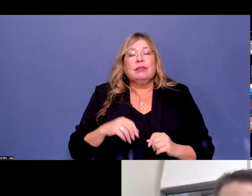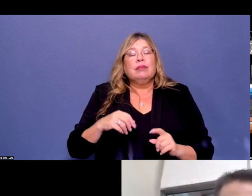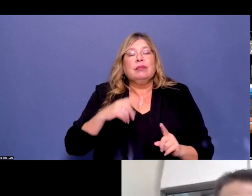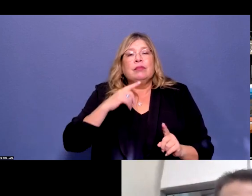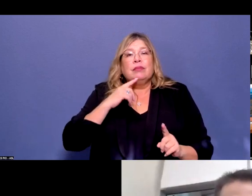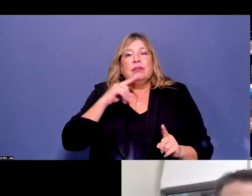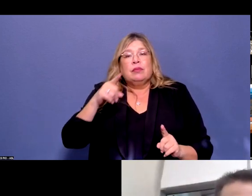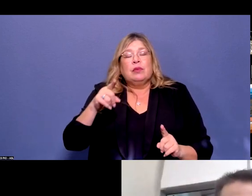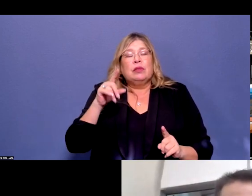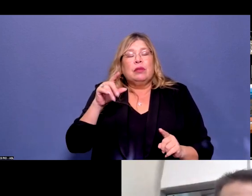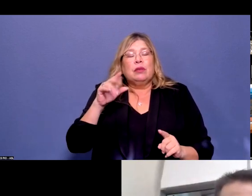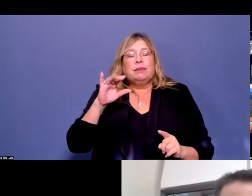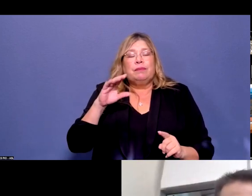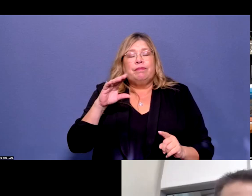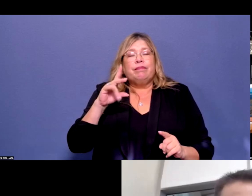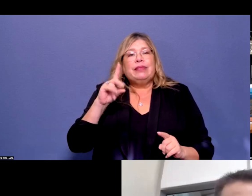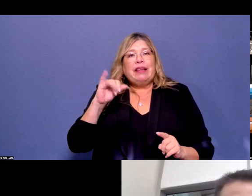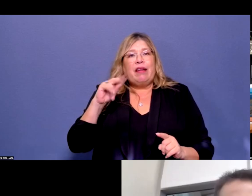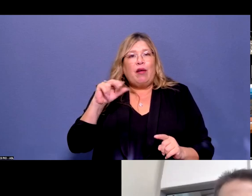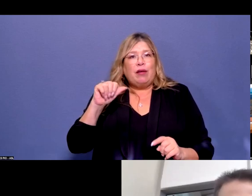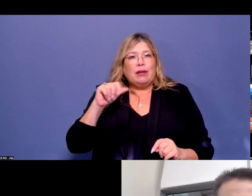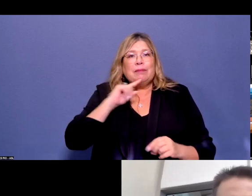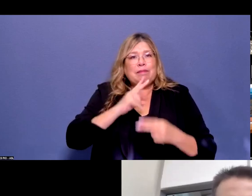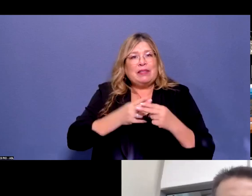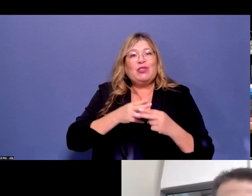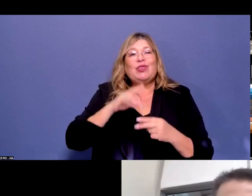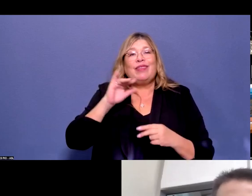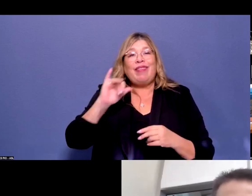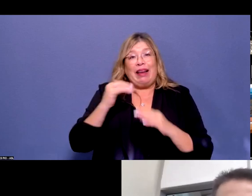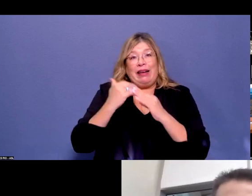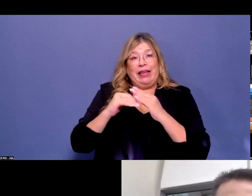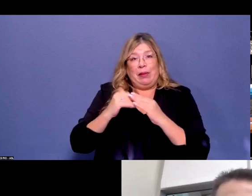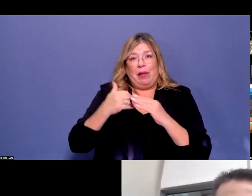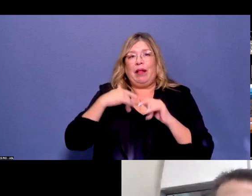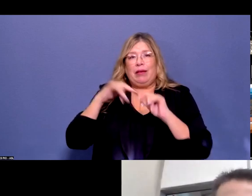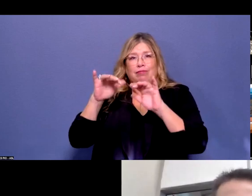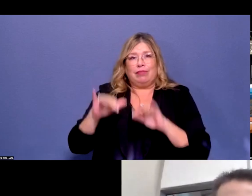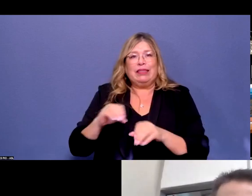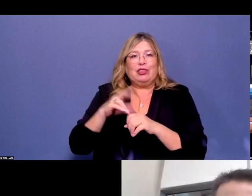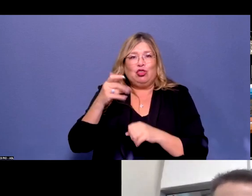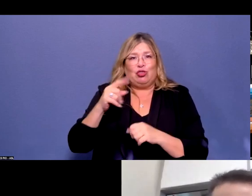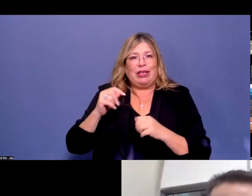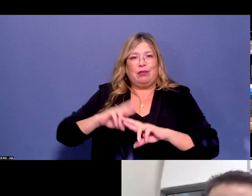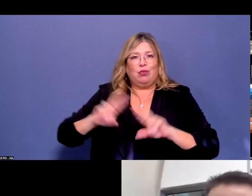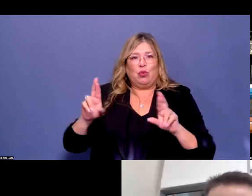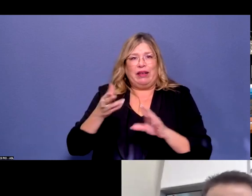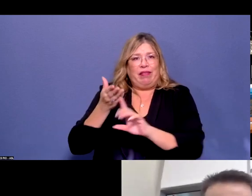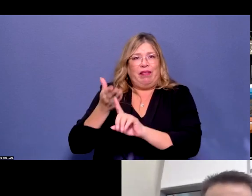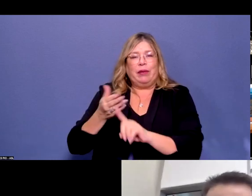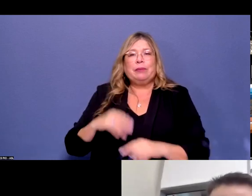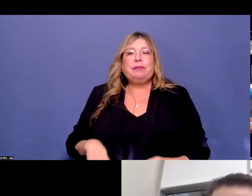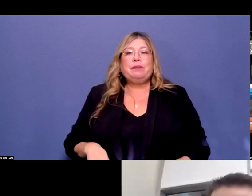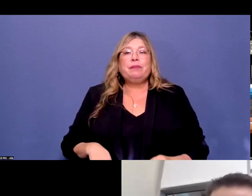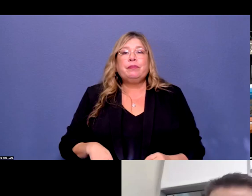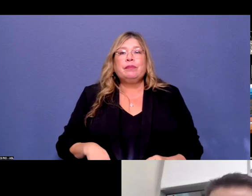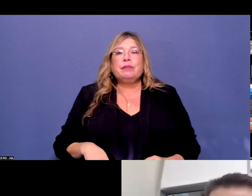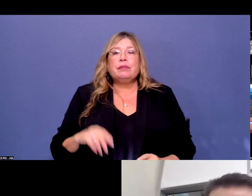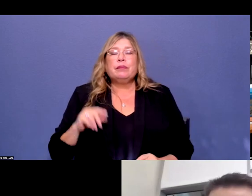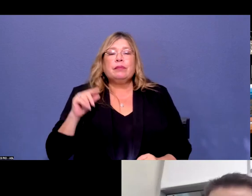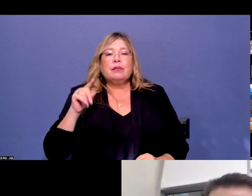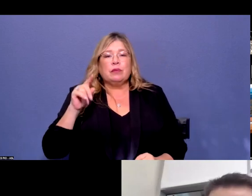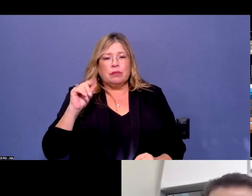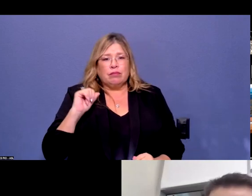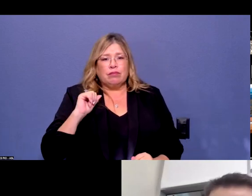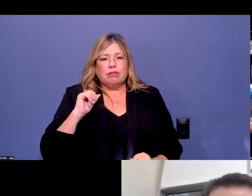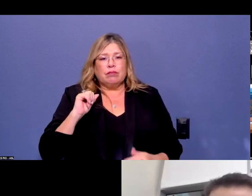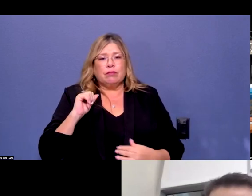that you mentioned, John, in the chat. Let me know if I know. Deanne, I can just mention, you know, we have a strong